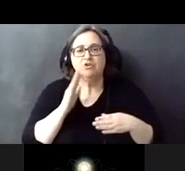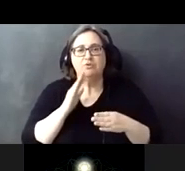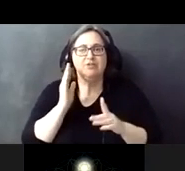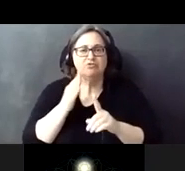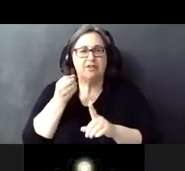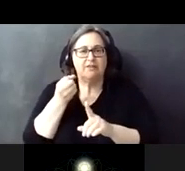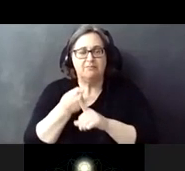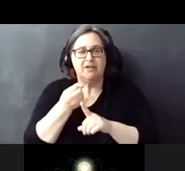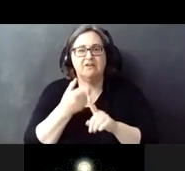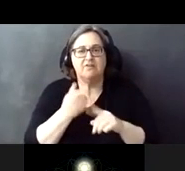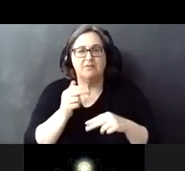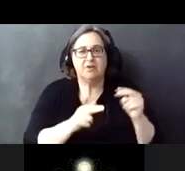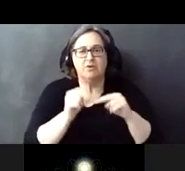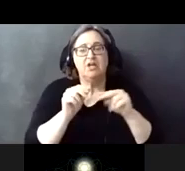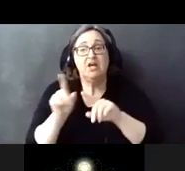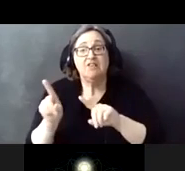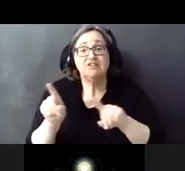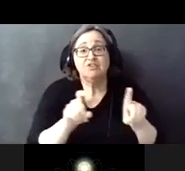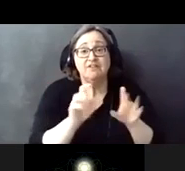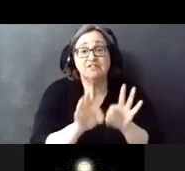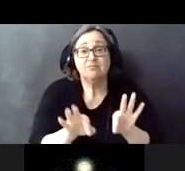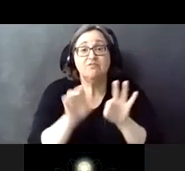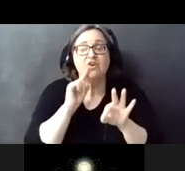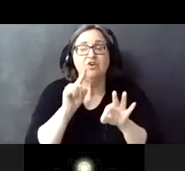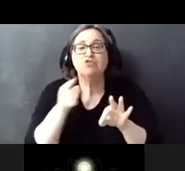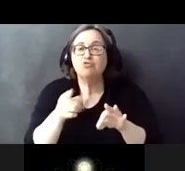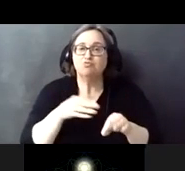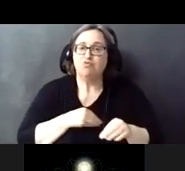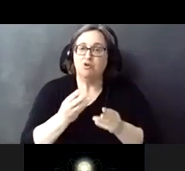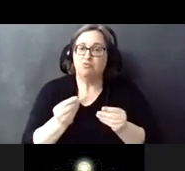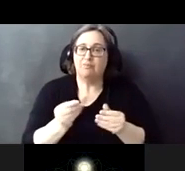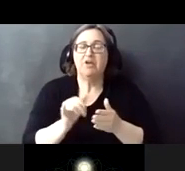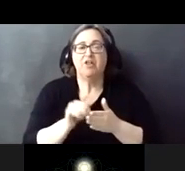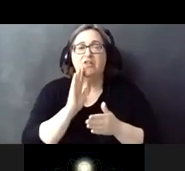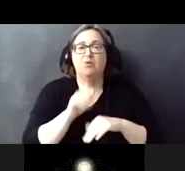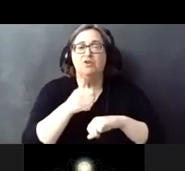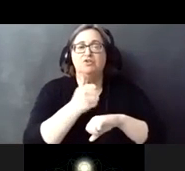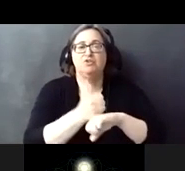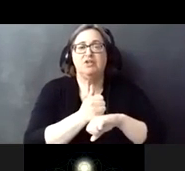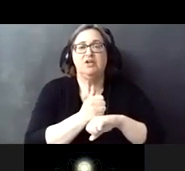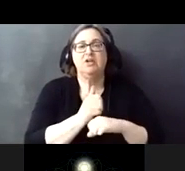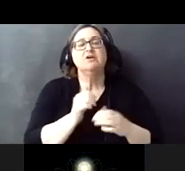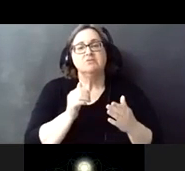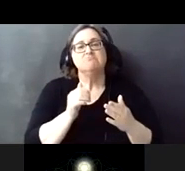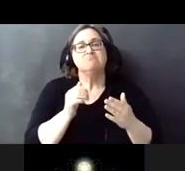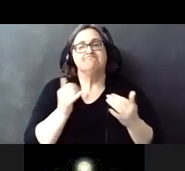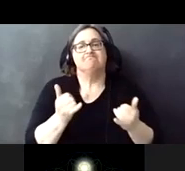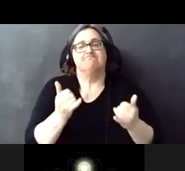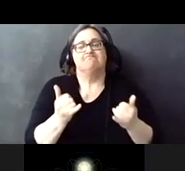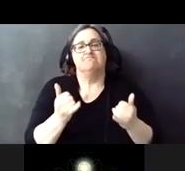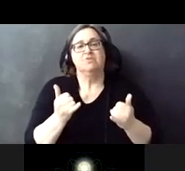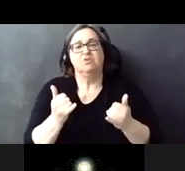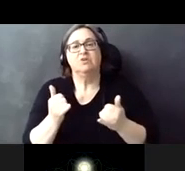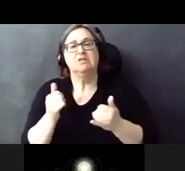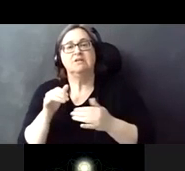this survey is important to you as a property owner because it will establish a baseline of the existing and current